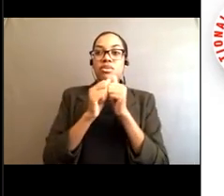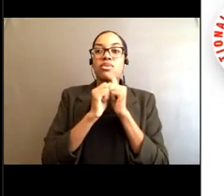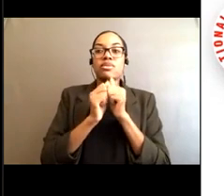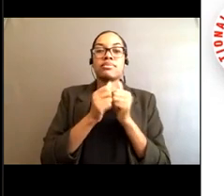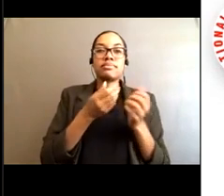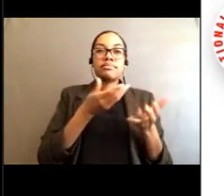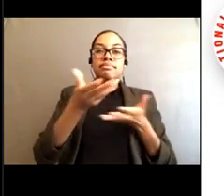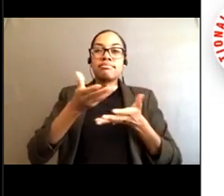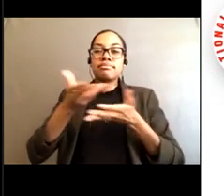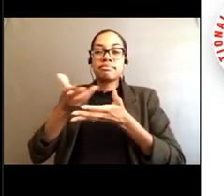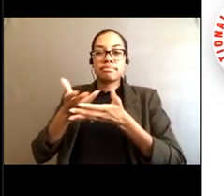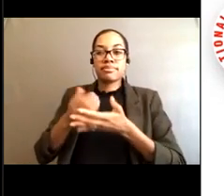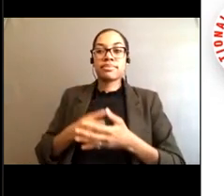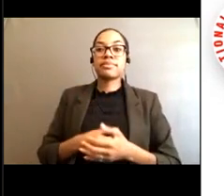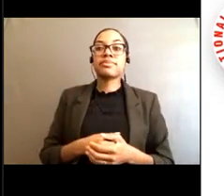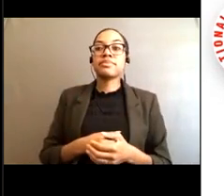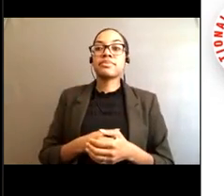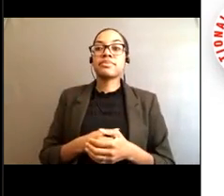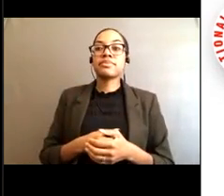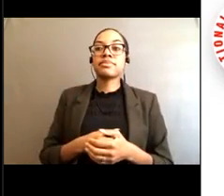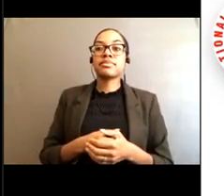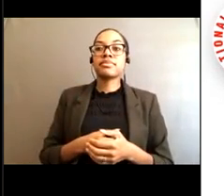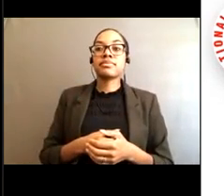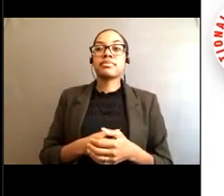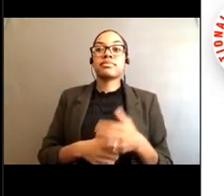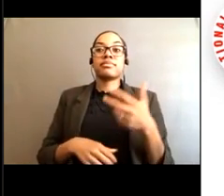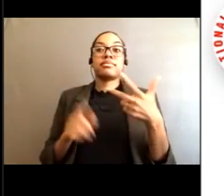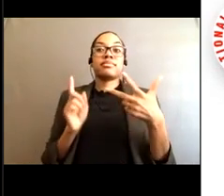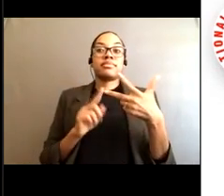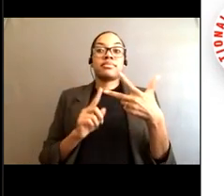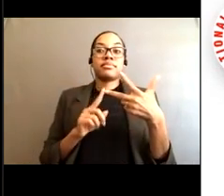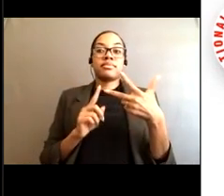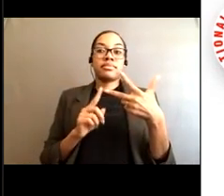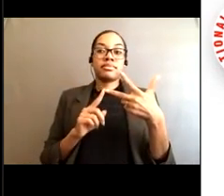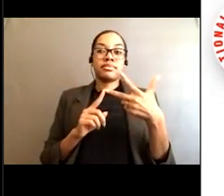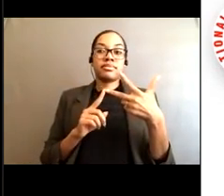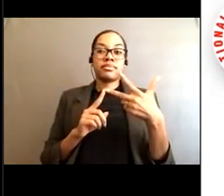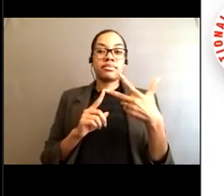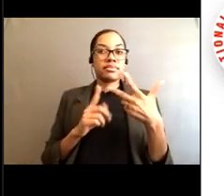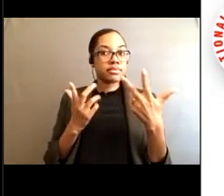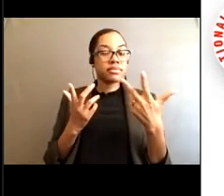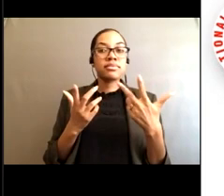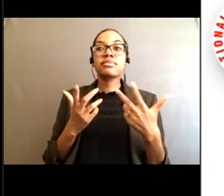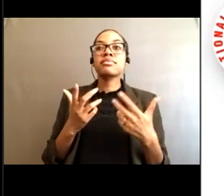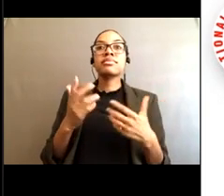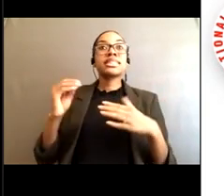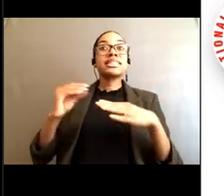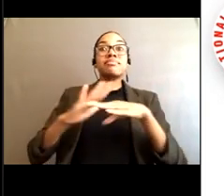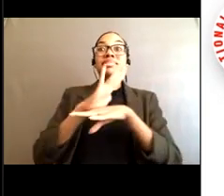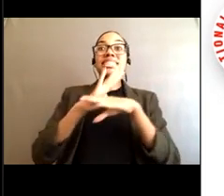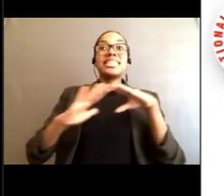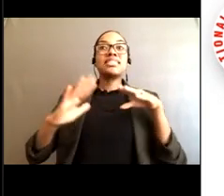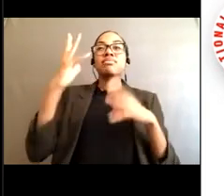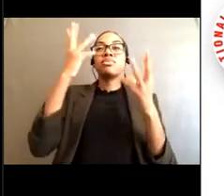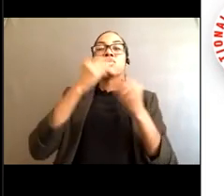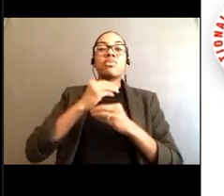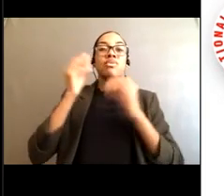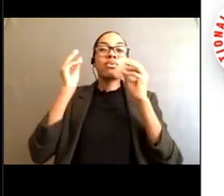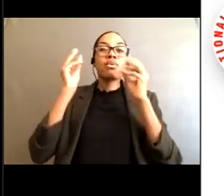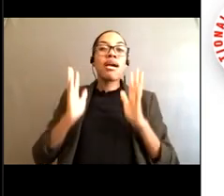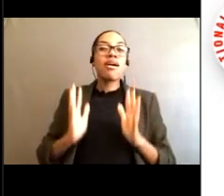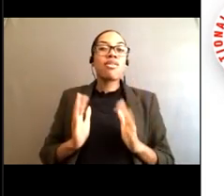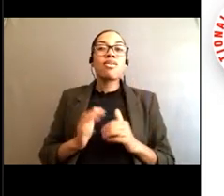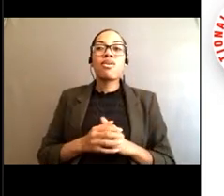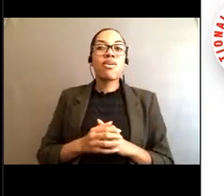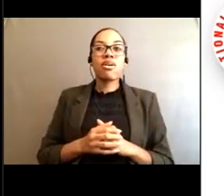Sometimes the worst events can occur with the best weather. Imagine a storm several hundred miles off the